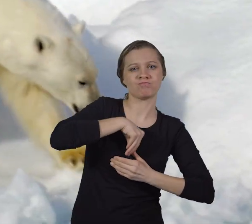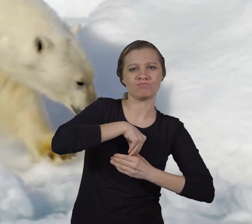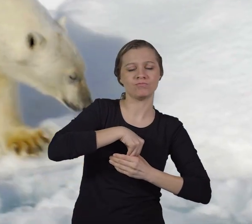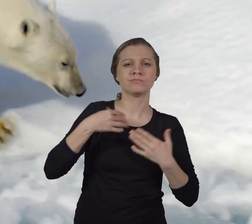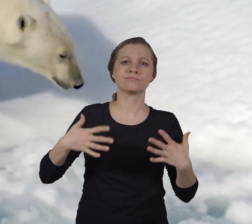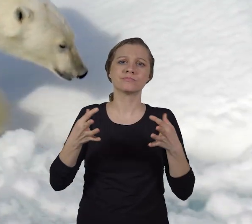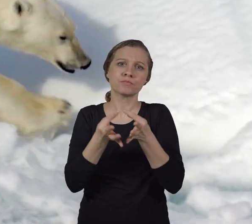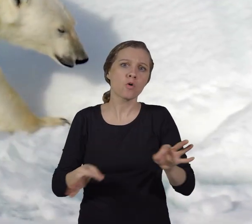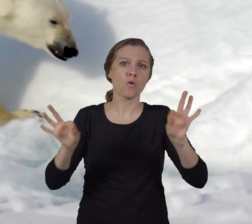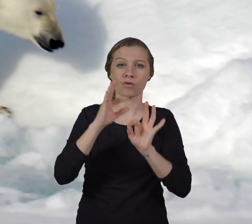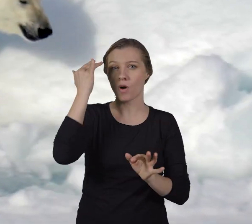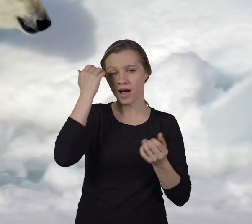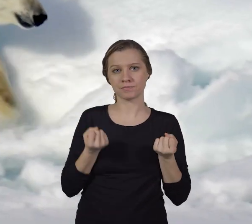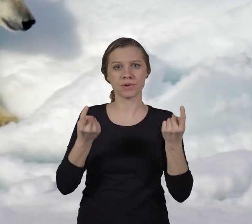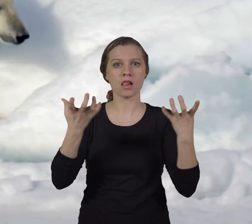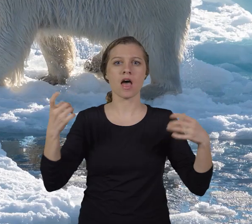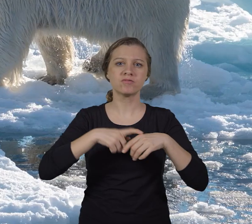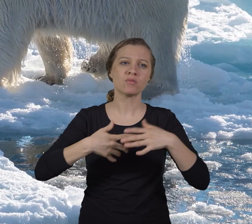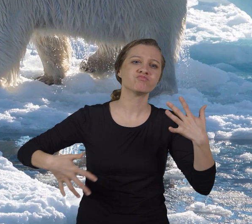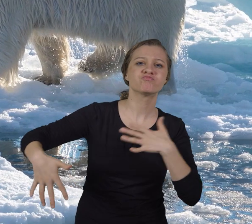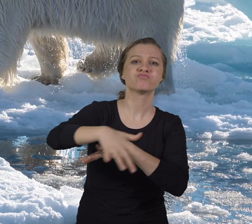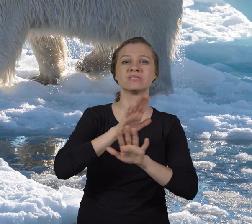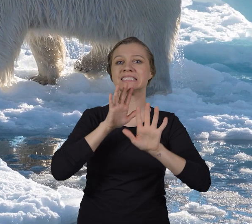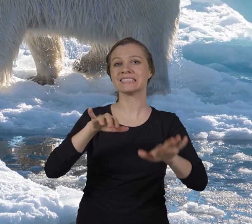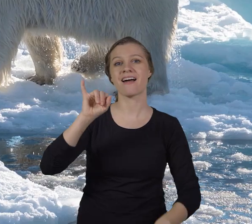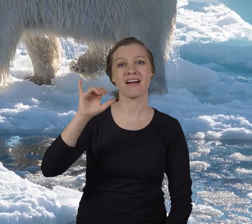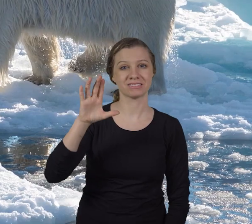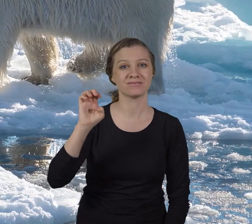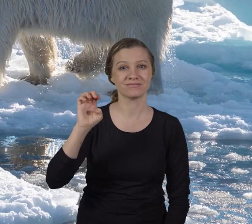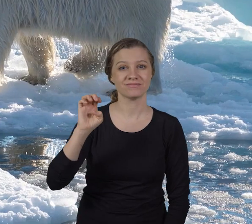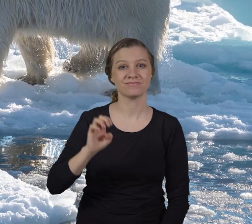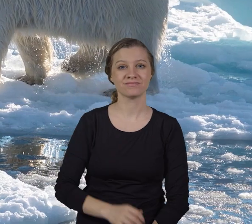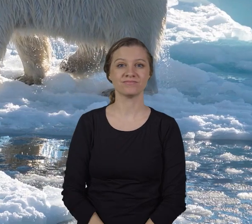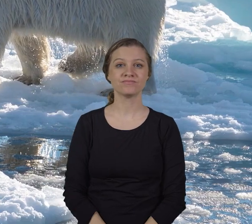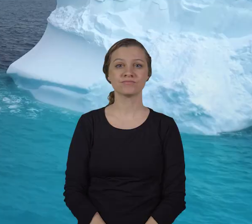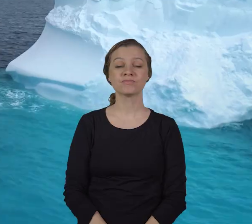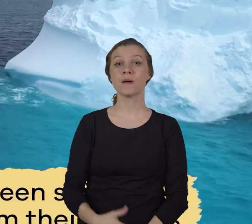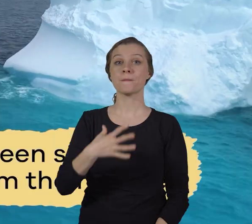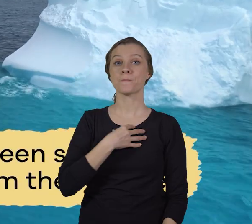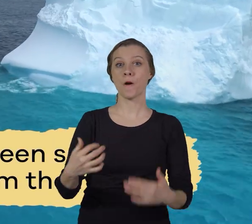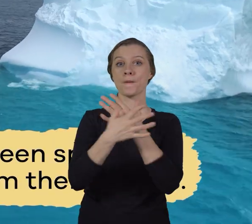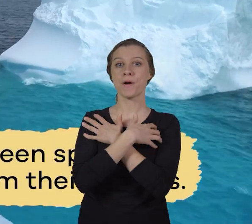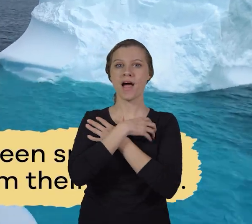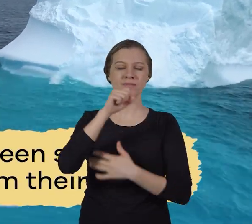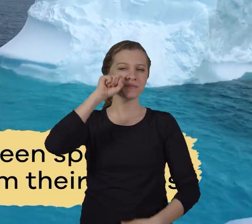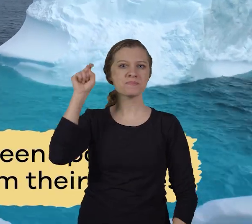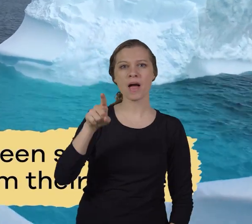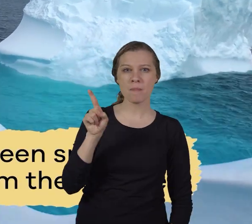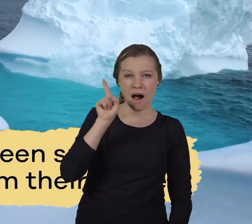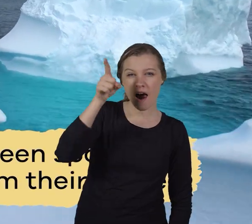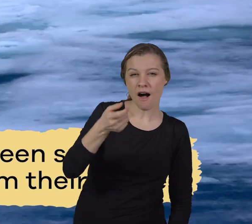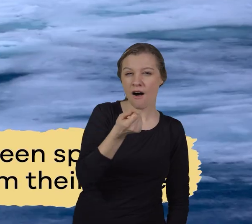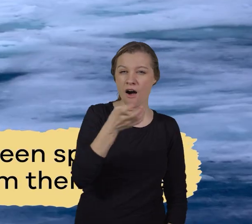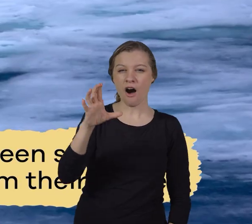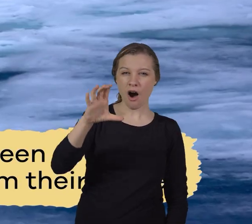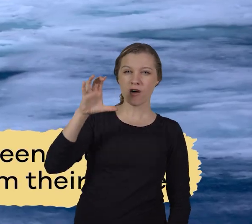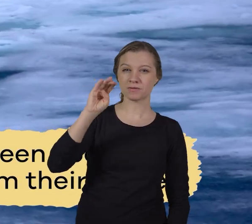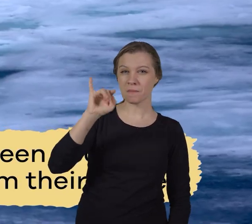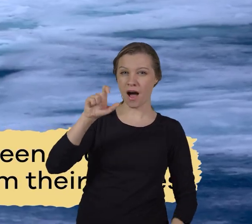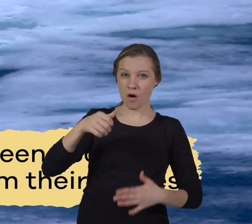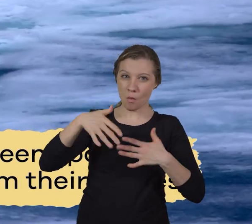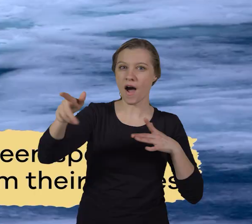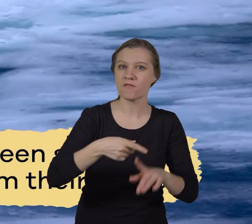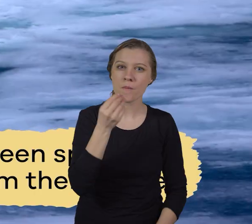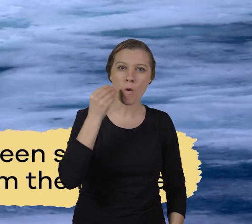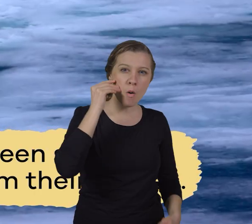This is most important because they spend a lot of time on sea ice. Some polar bears have been spotted hundreds